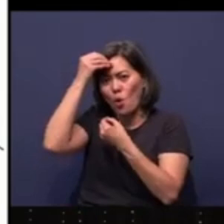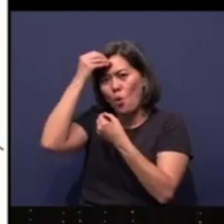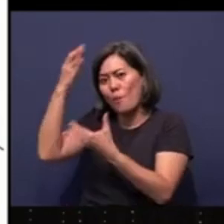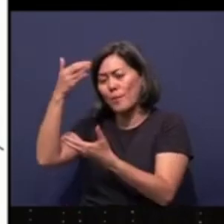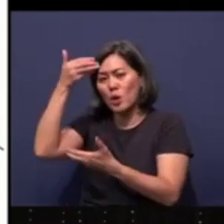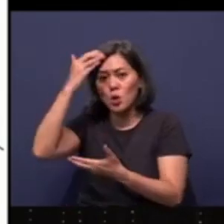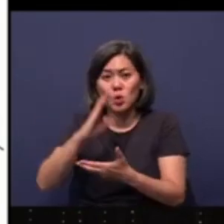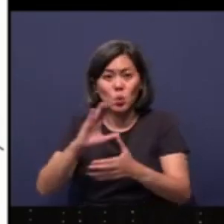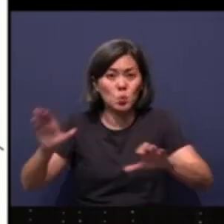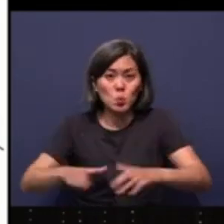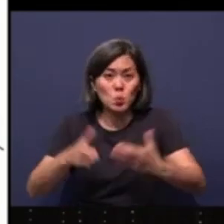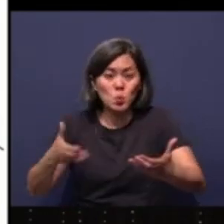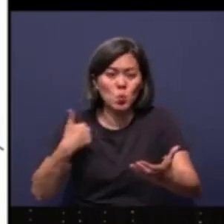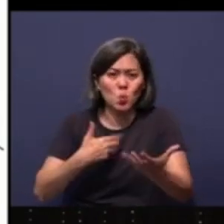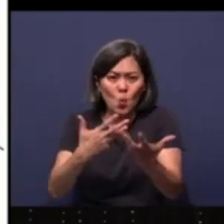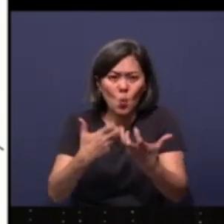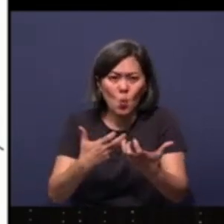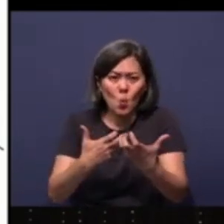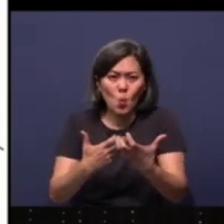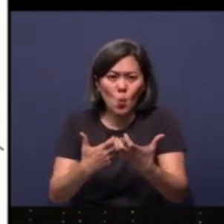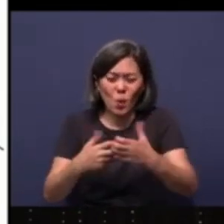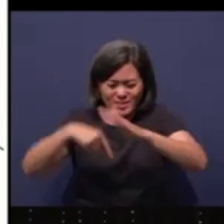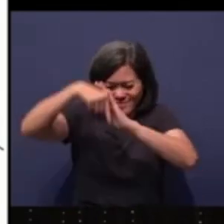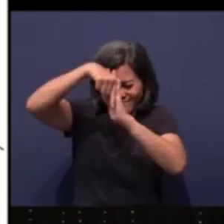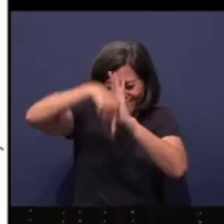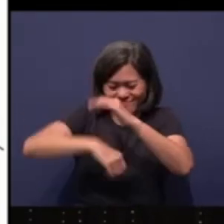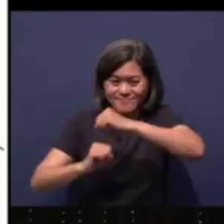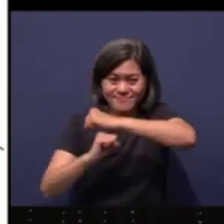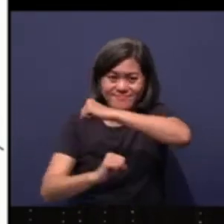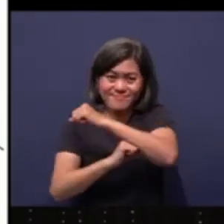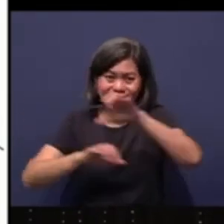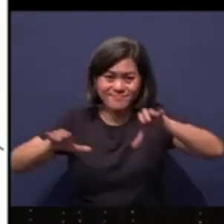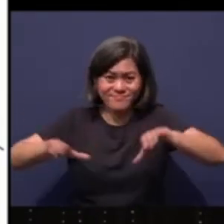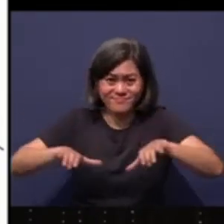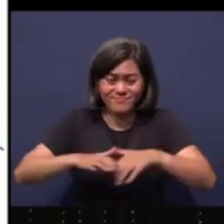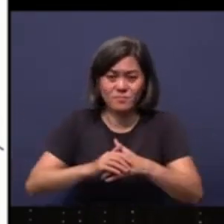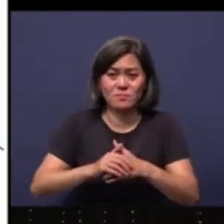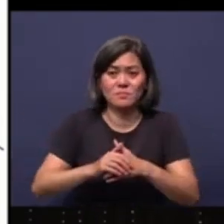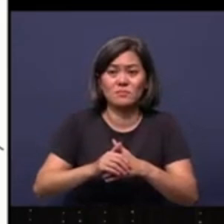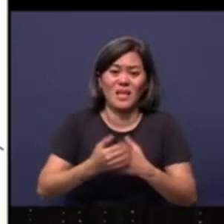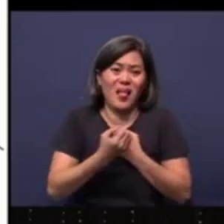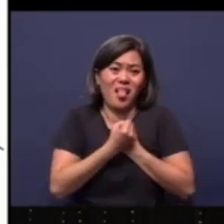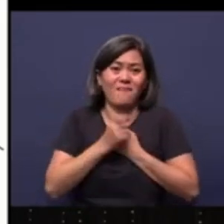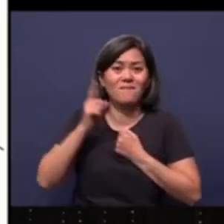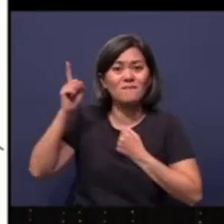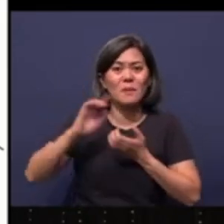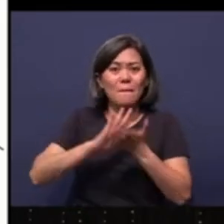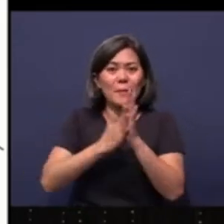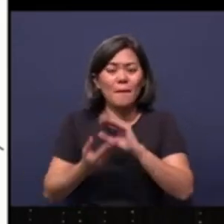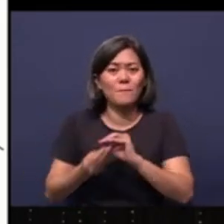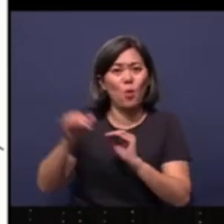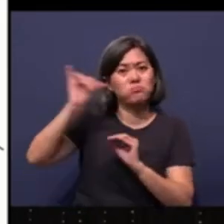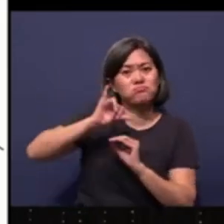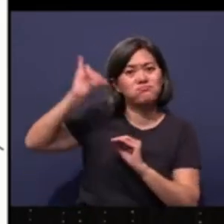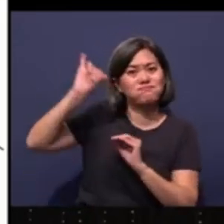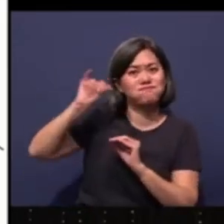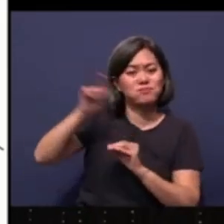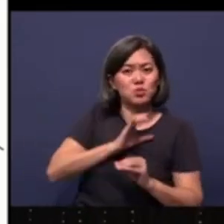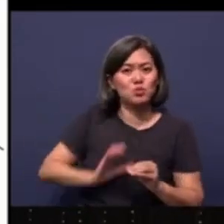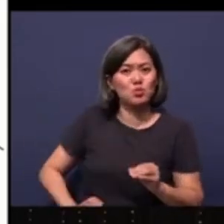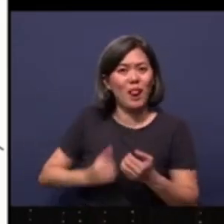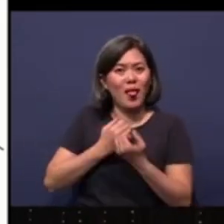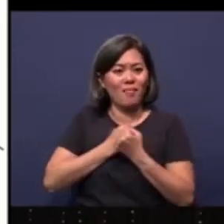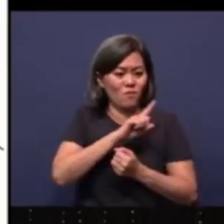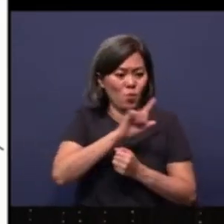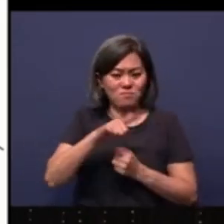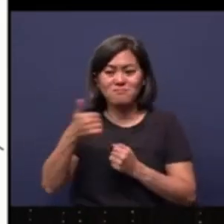for. We want to build deep foundations in the word of the Lord, in loving Him, becoming more like Christ. In loving